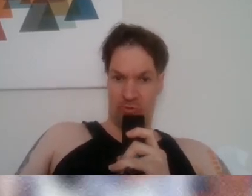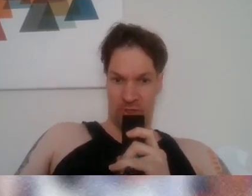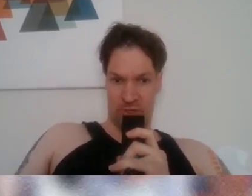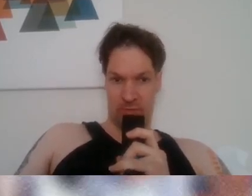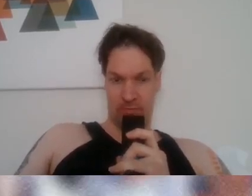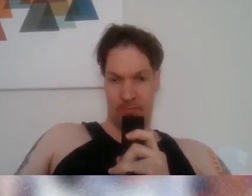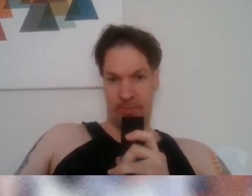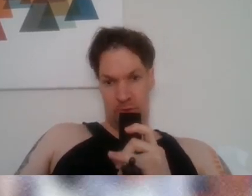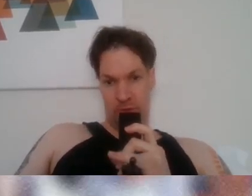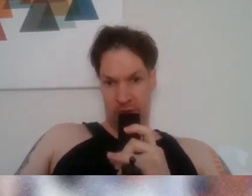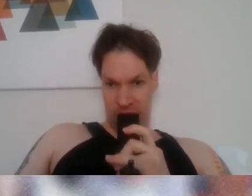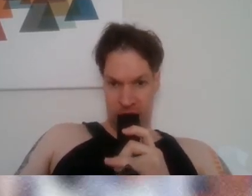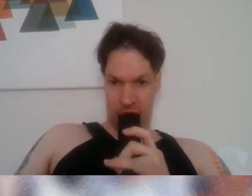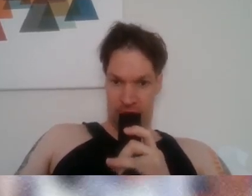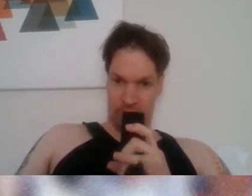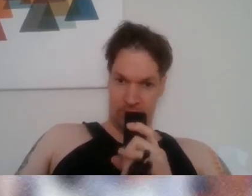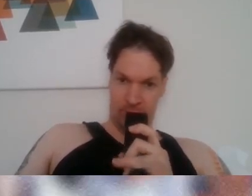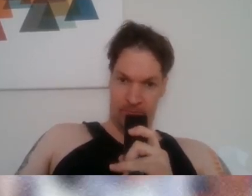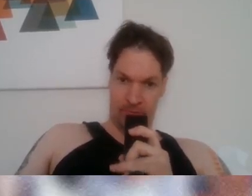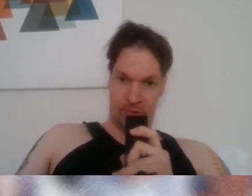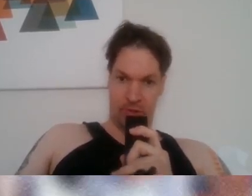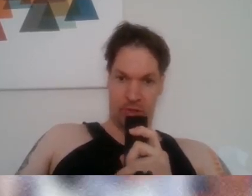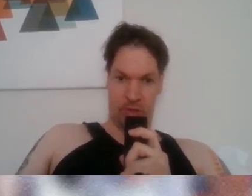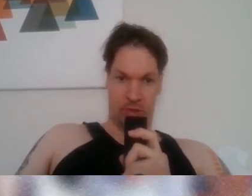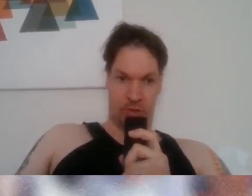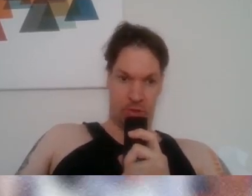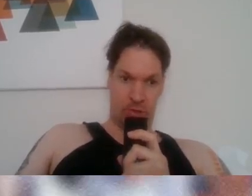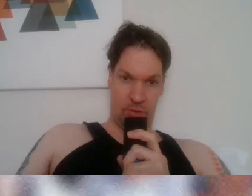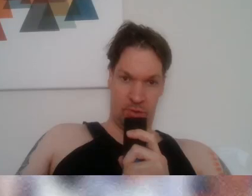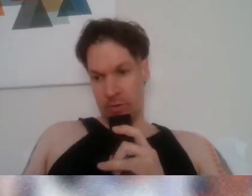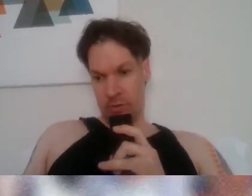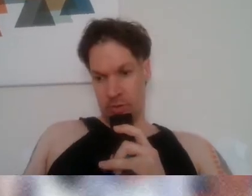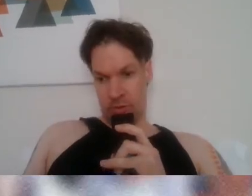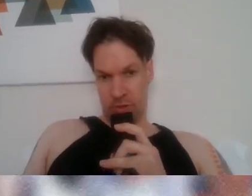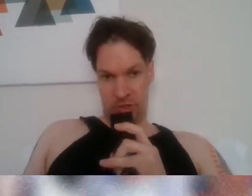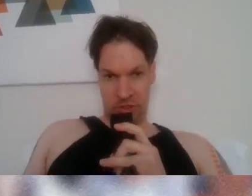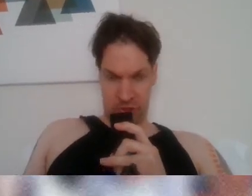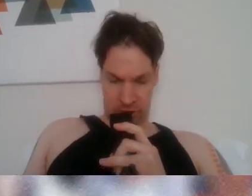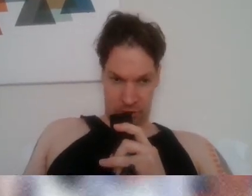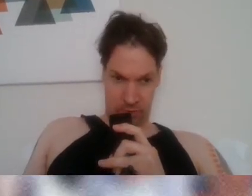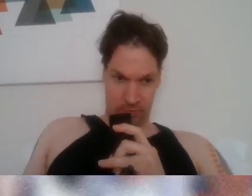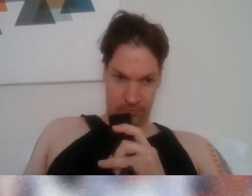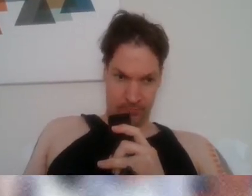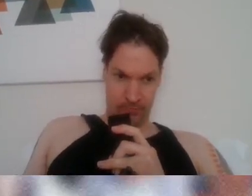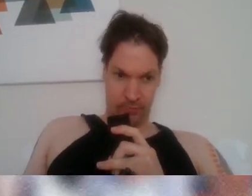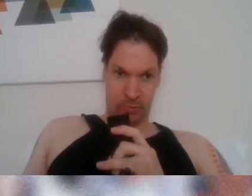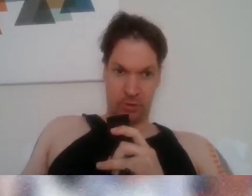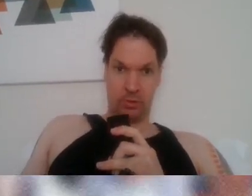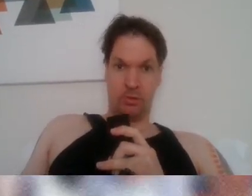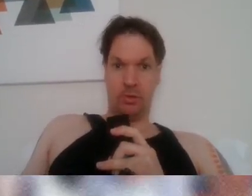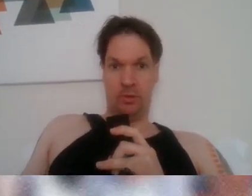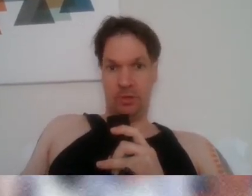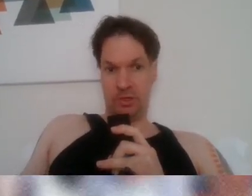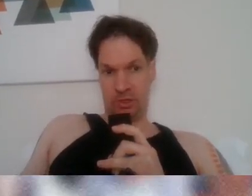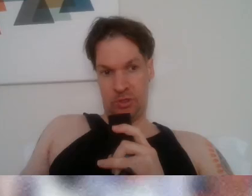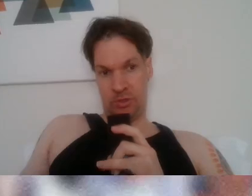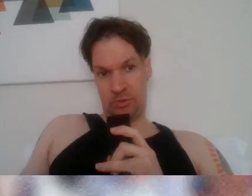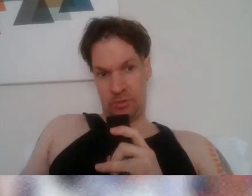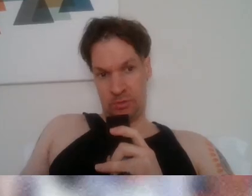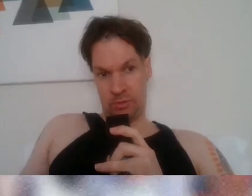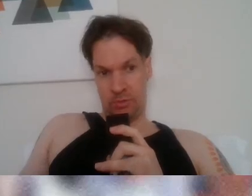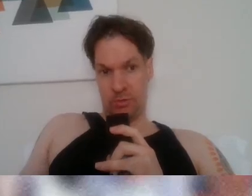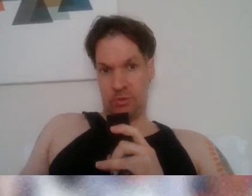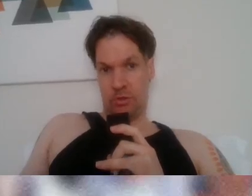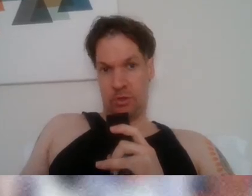wisdom, leadership, and a teacher, a legend,